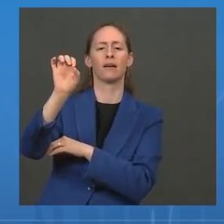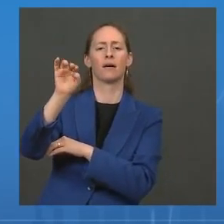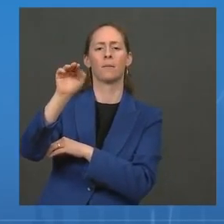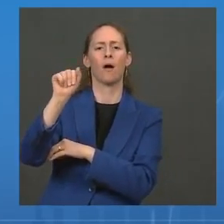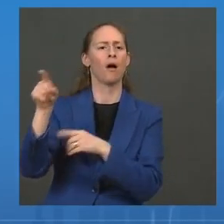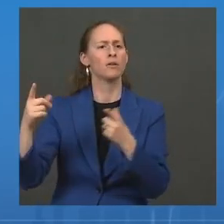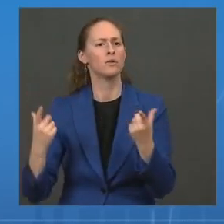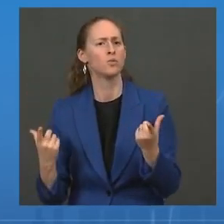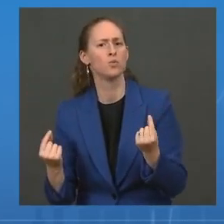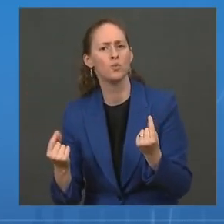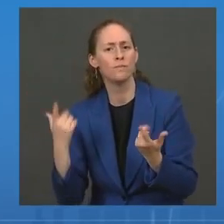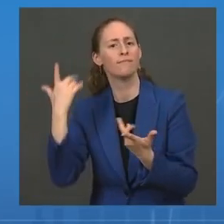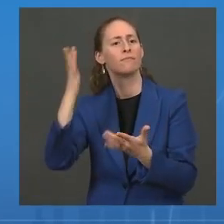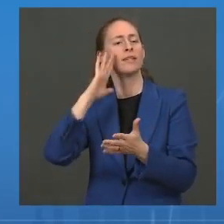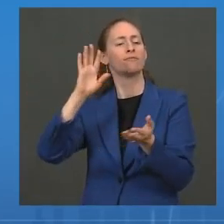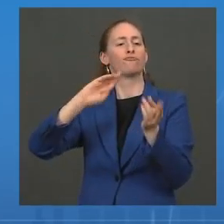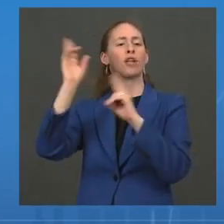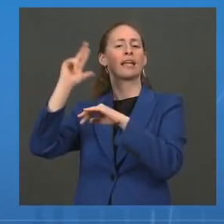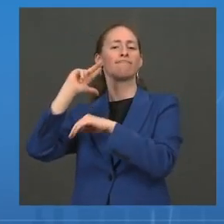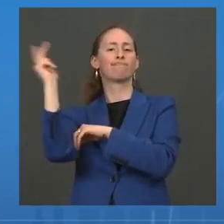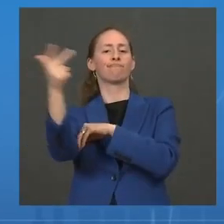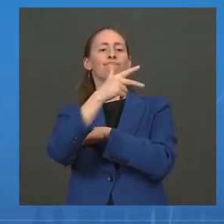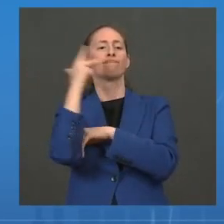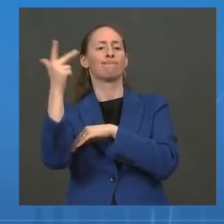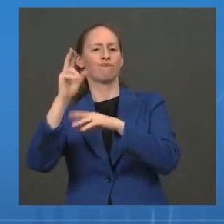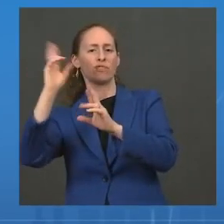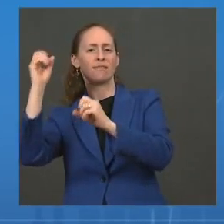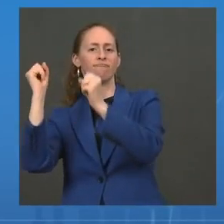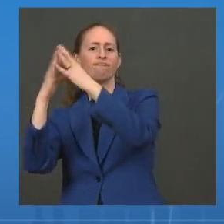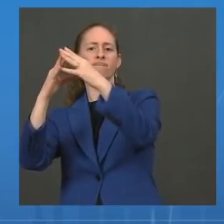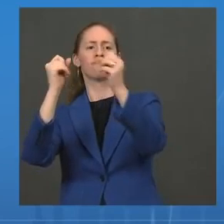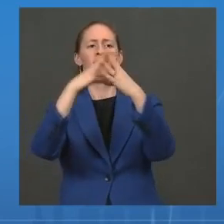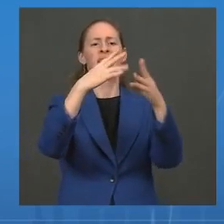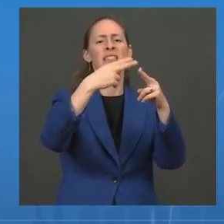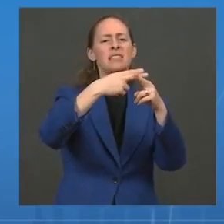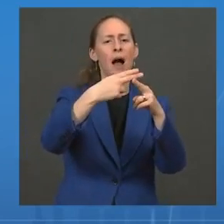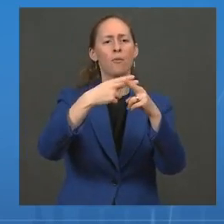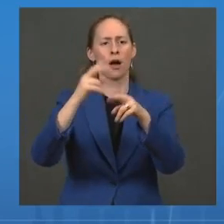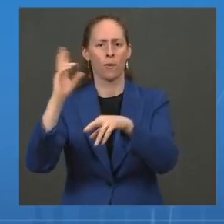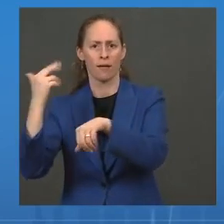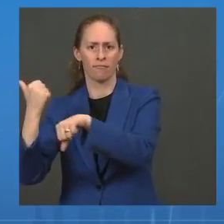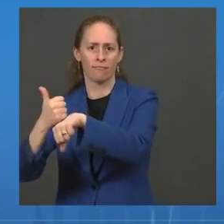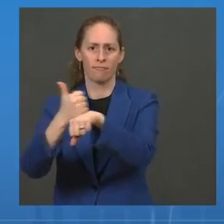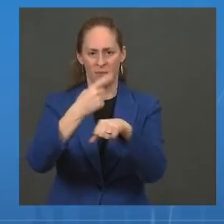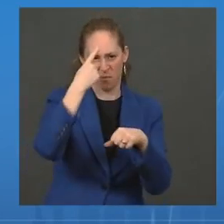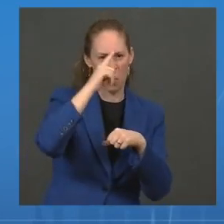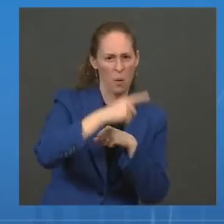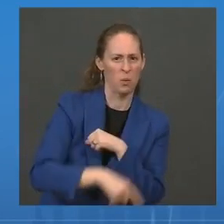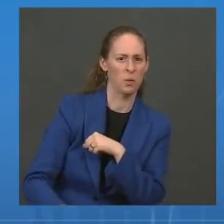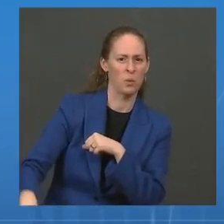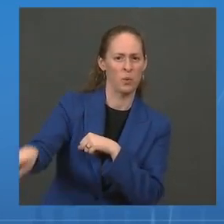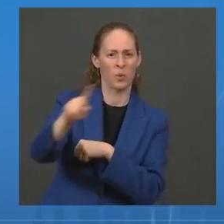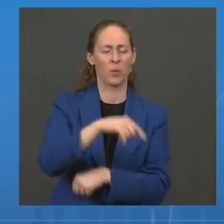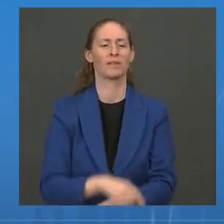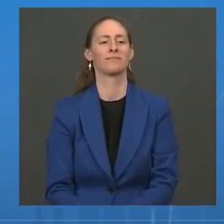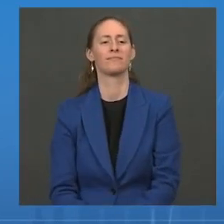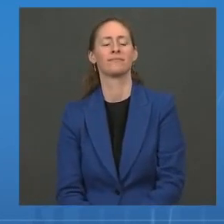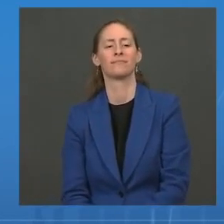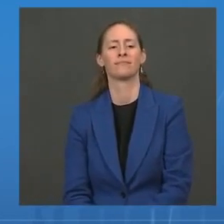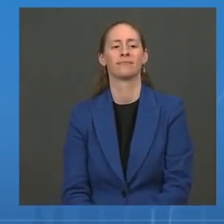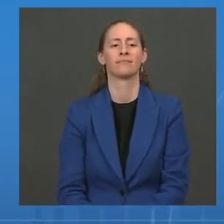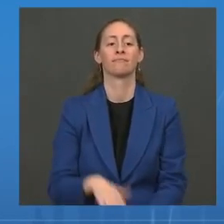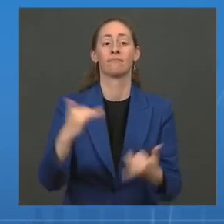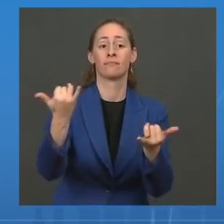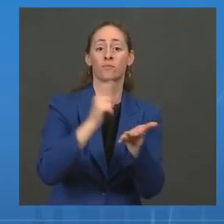Carolina to Florence, Oregon. And this week alone, New York City has over 1,000 clinics